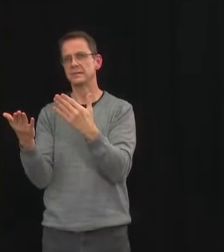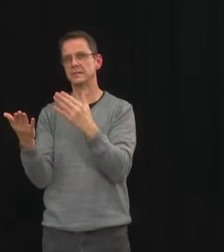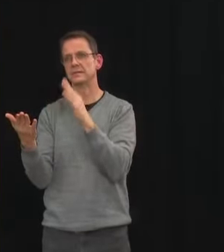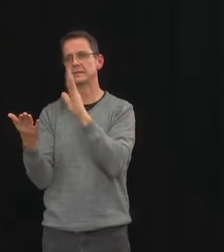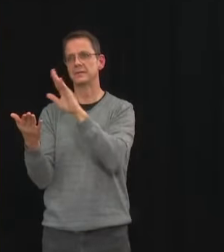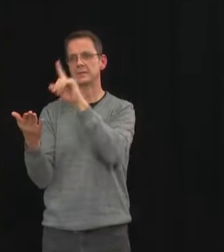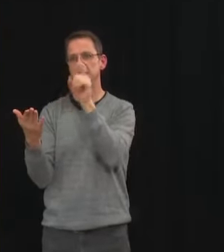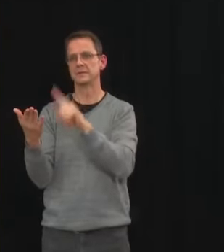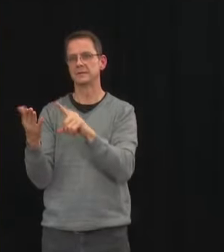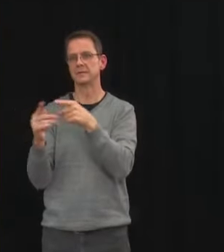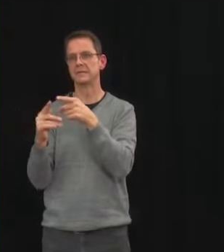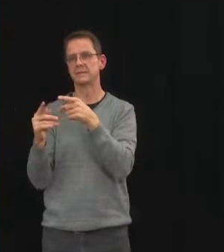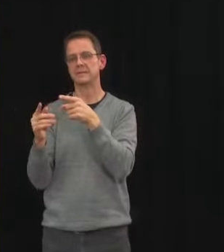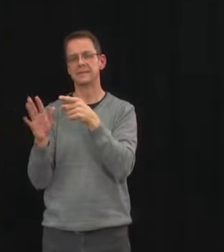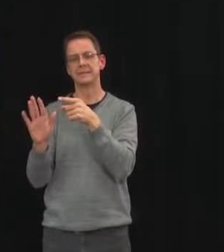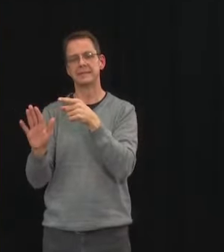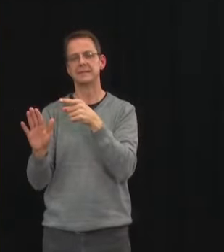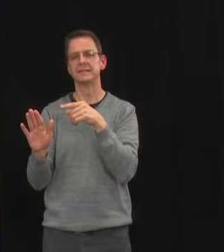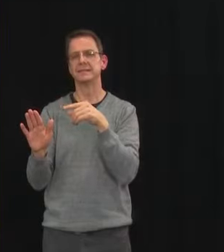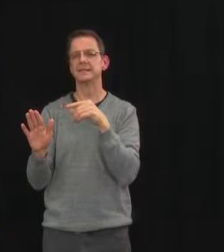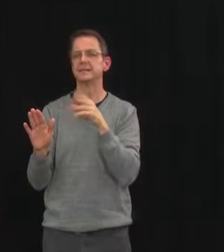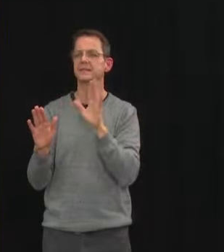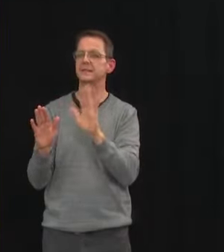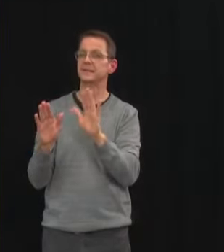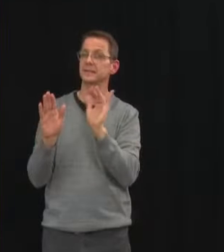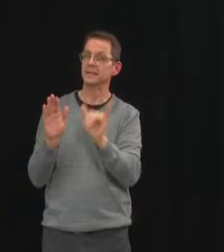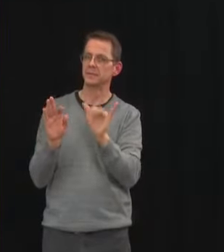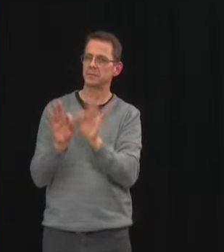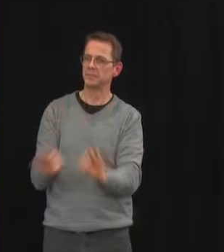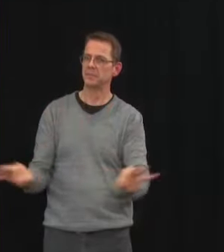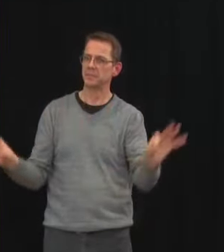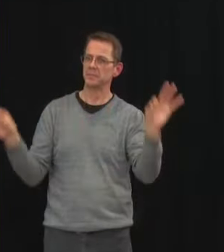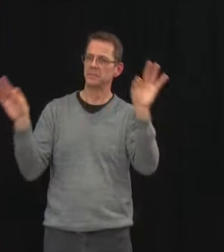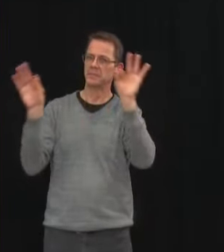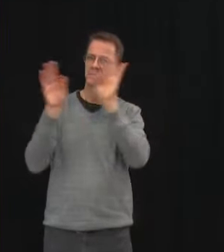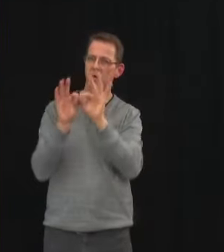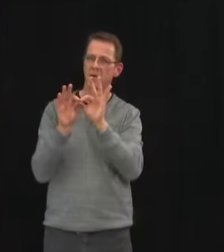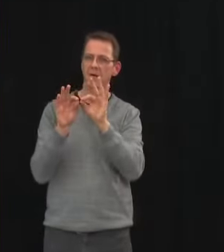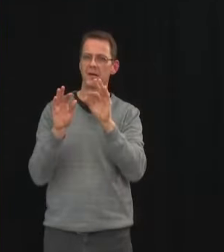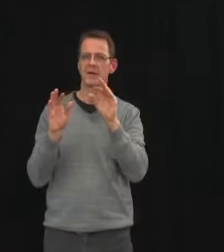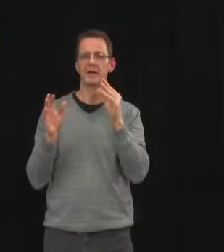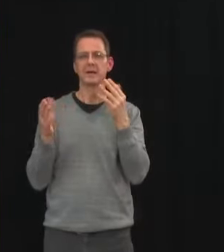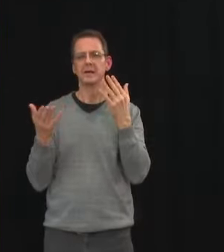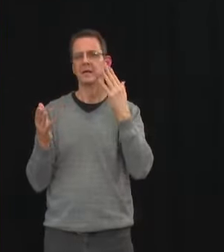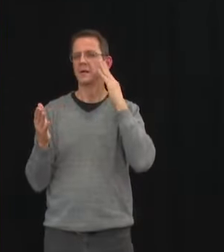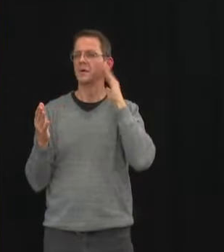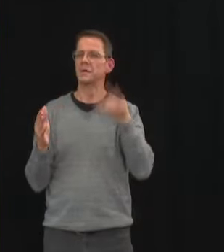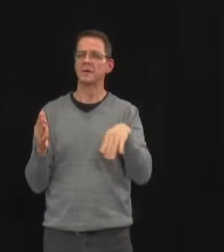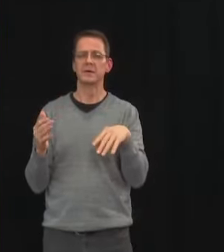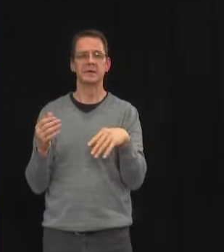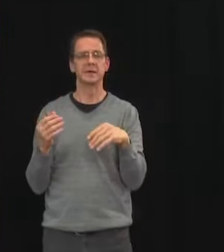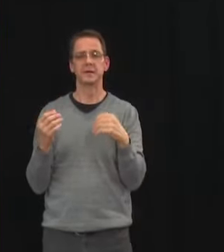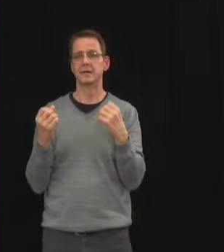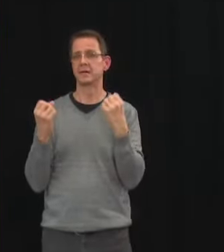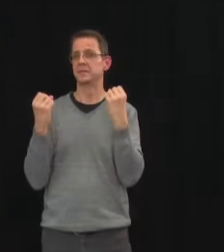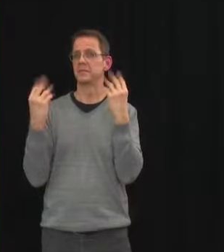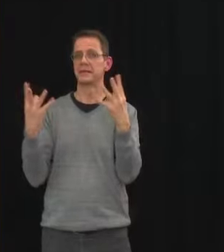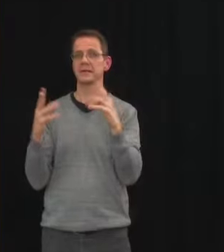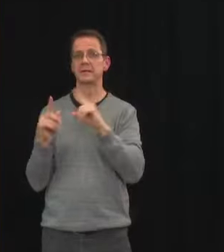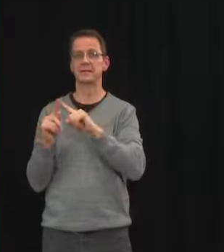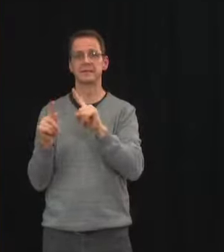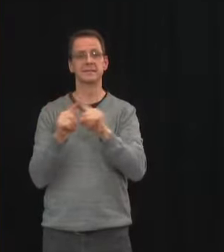to be constantly mindful that the only health risk here is not covet 19 the uh the mental